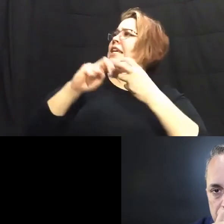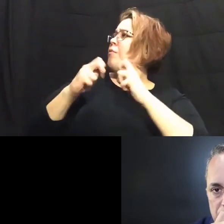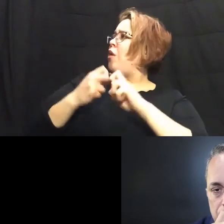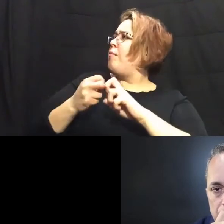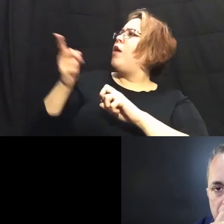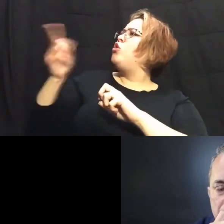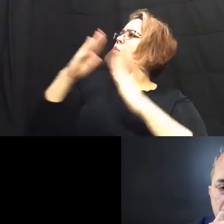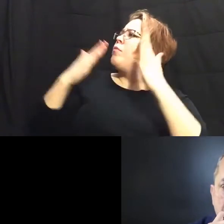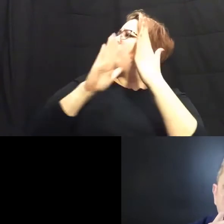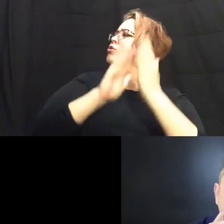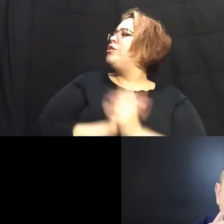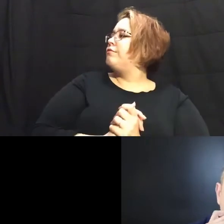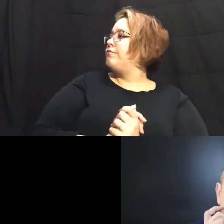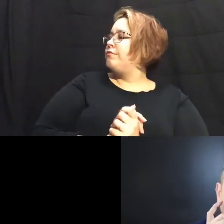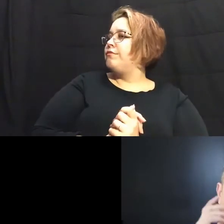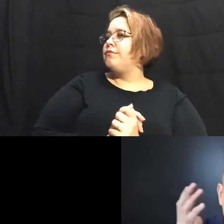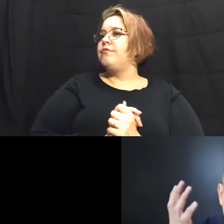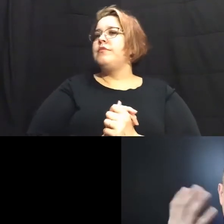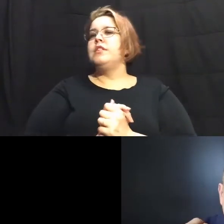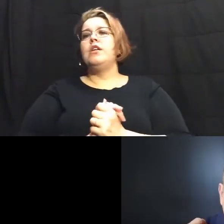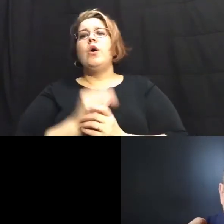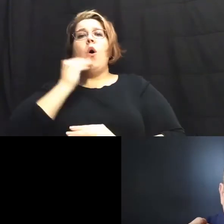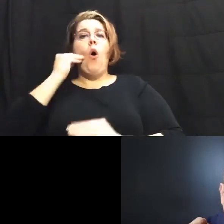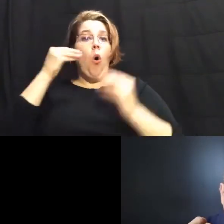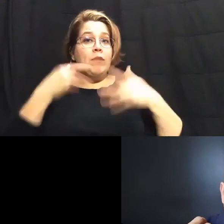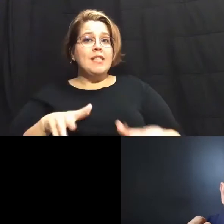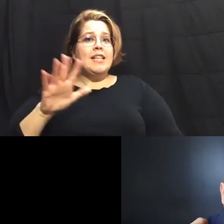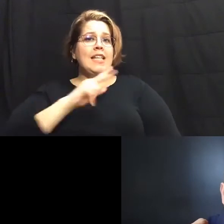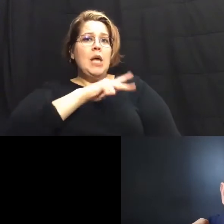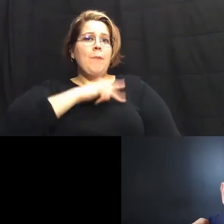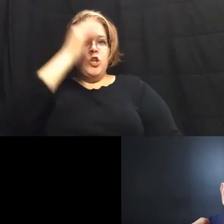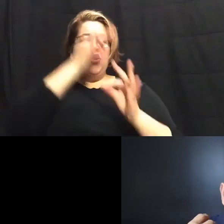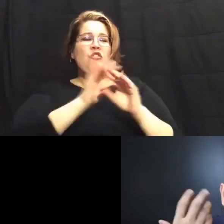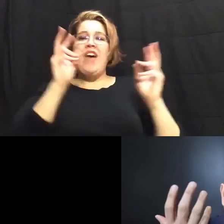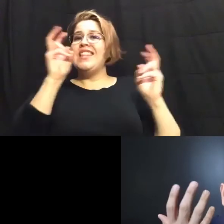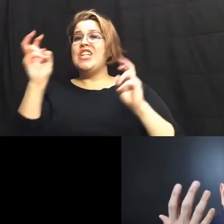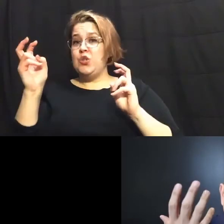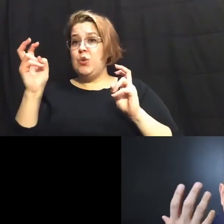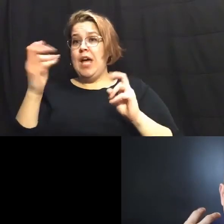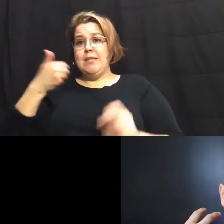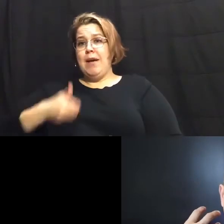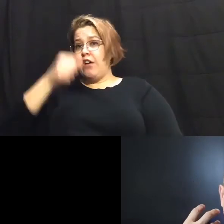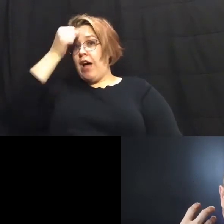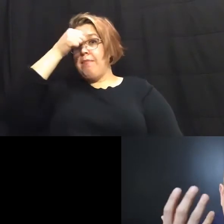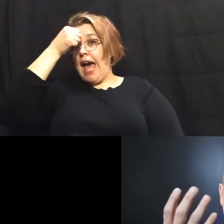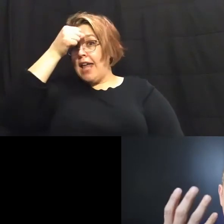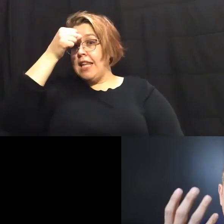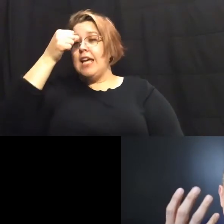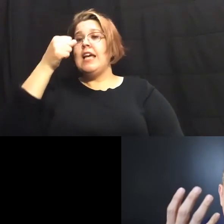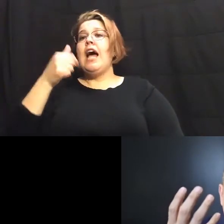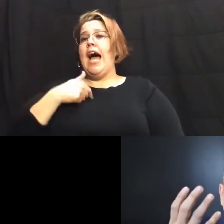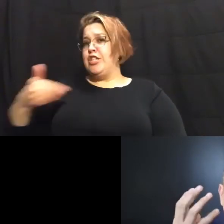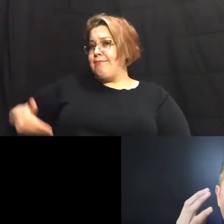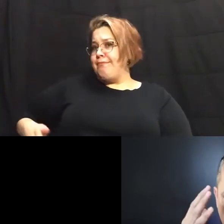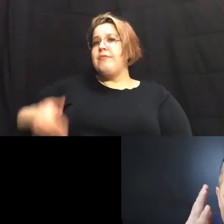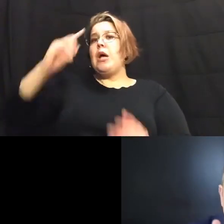would approach it um homelessness is a personal faith issue for me and as as a catholic i i just inherently believe